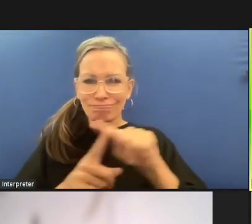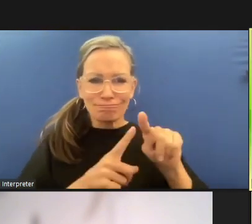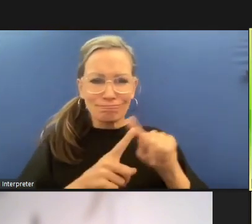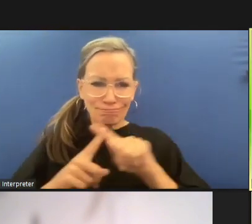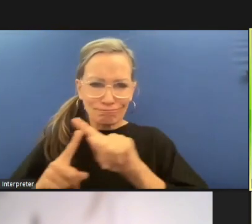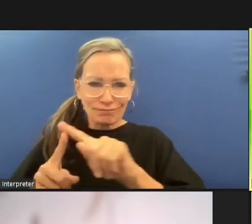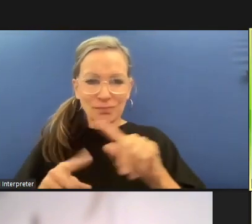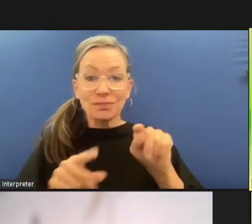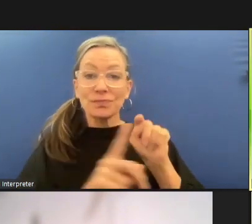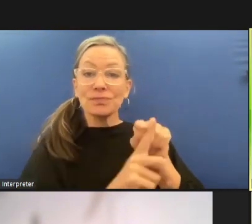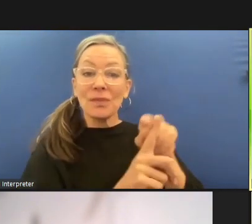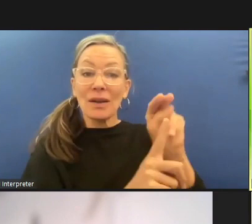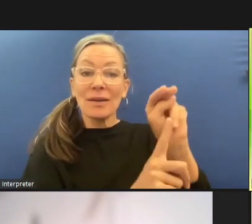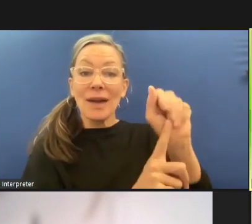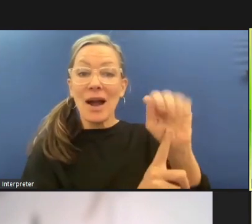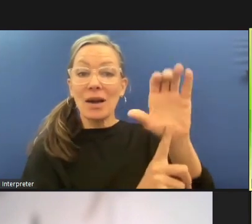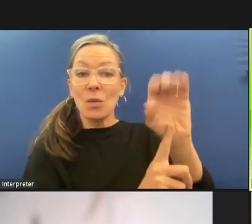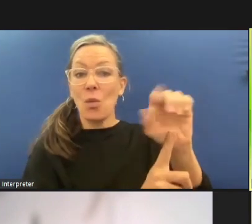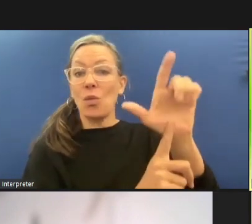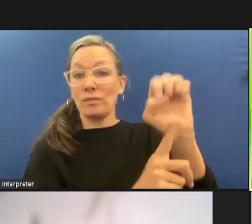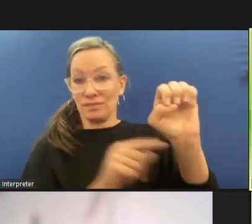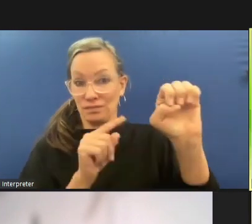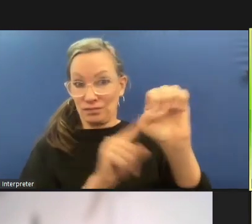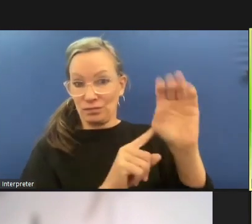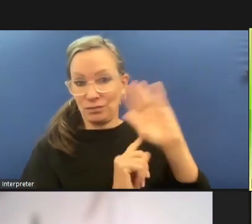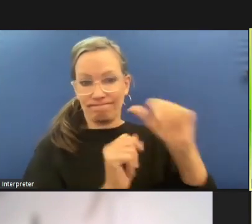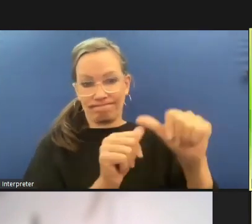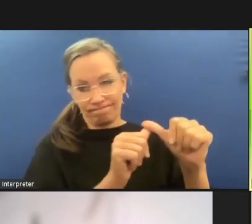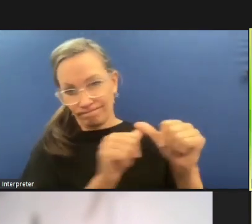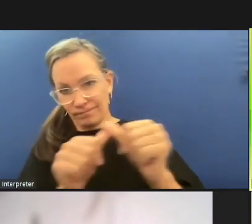and the communities in the county in this process